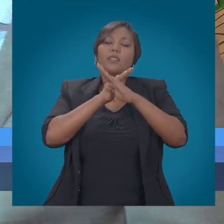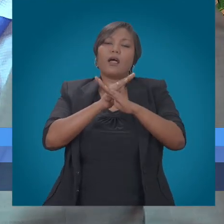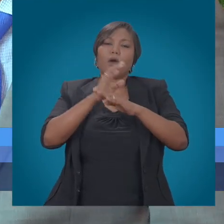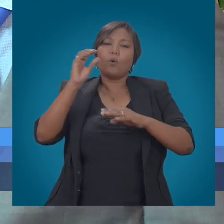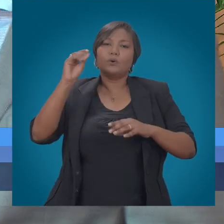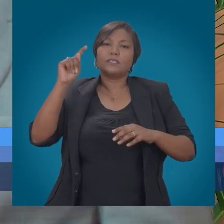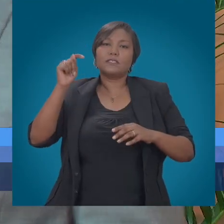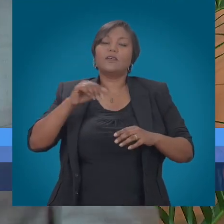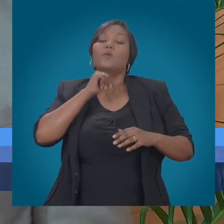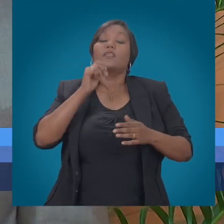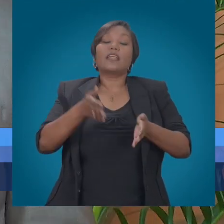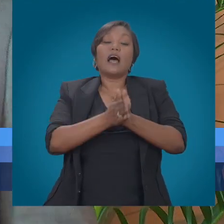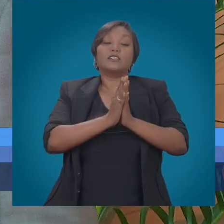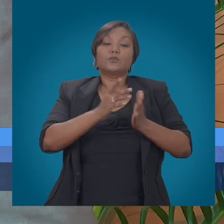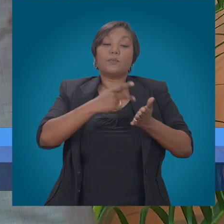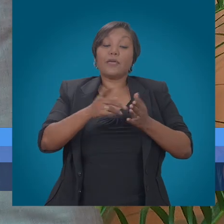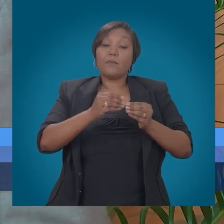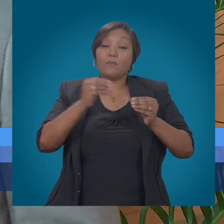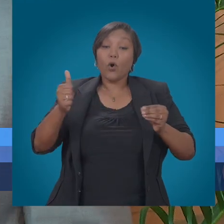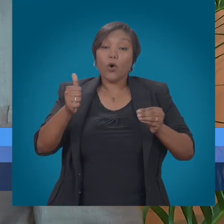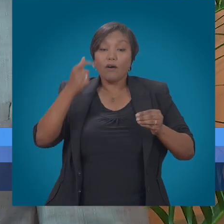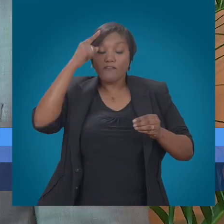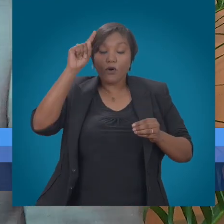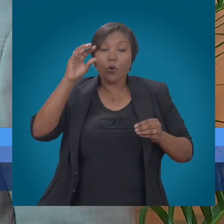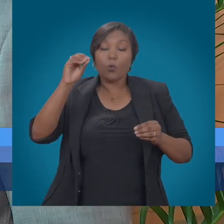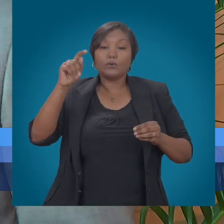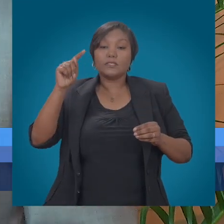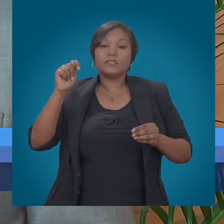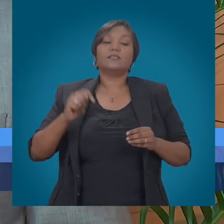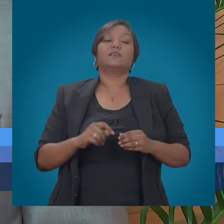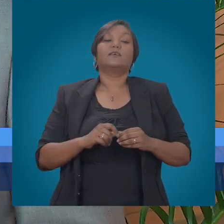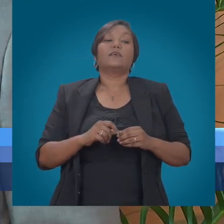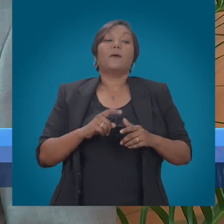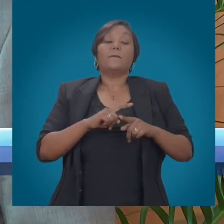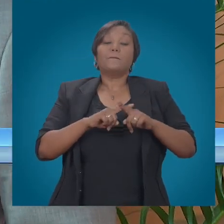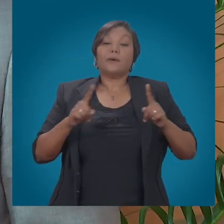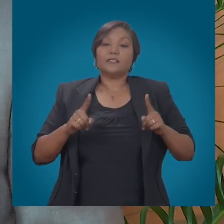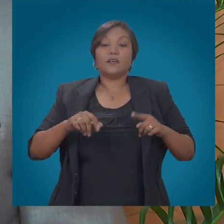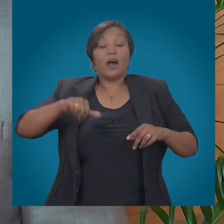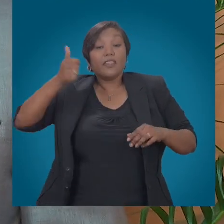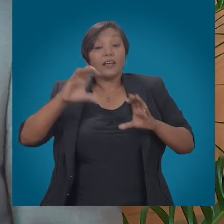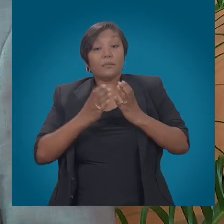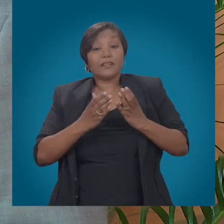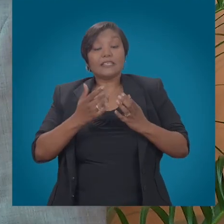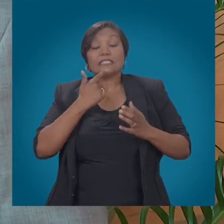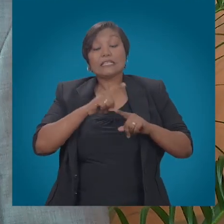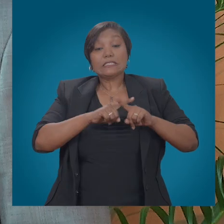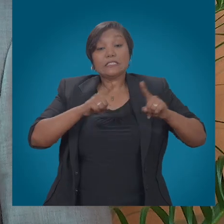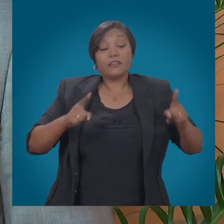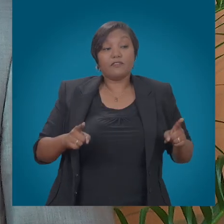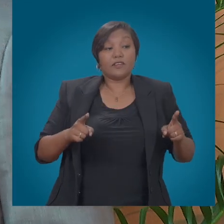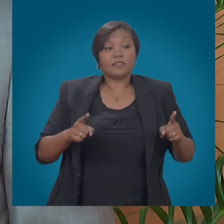services. It will not charge premium prices to content providers to deliver certain services to you. But there are others that